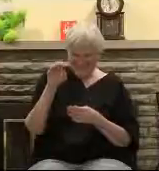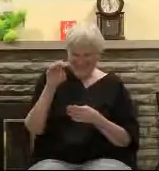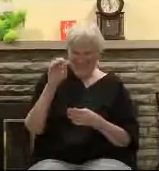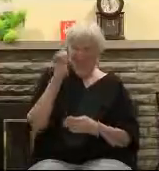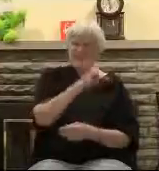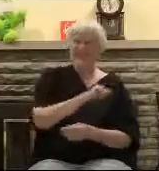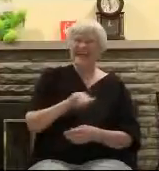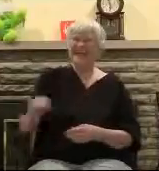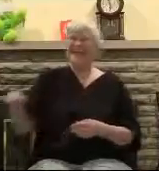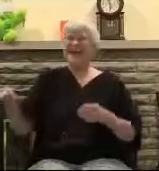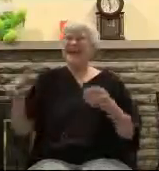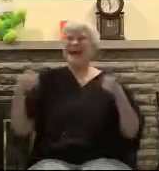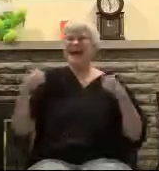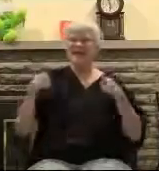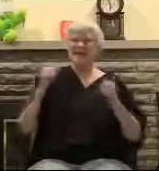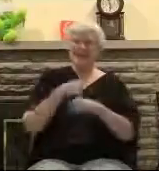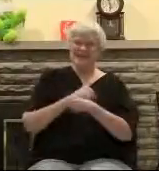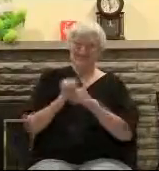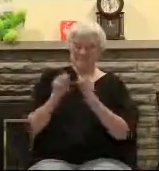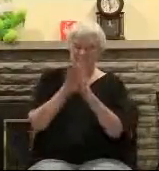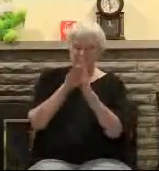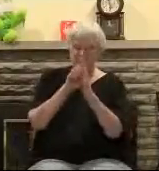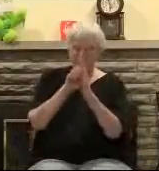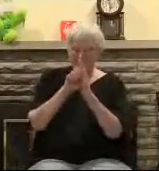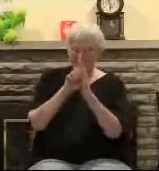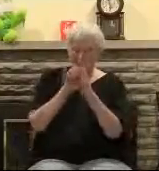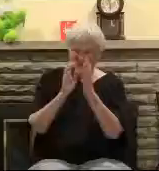You know they've made movies about Jesus and they stop it at the burial?